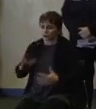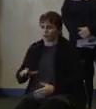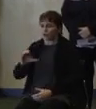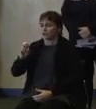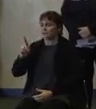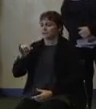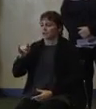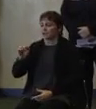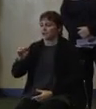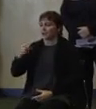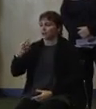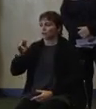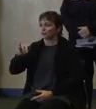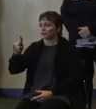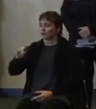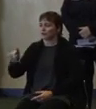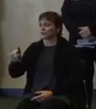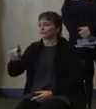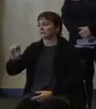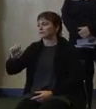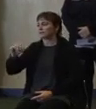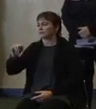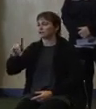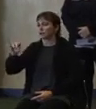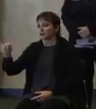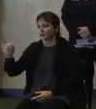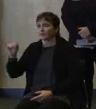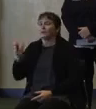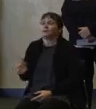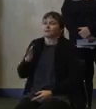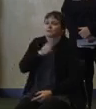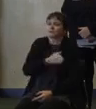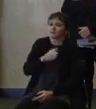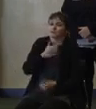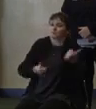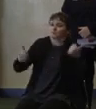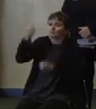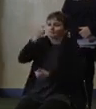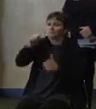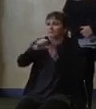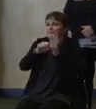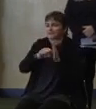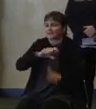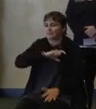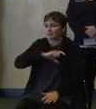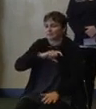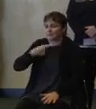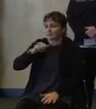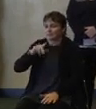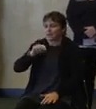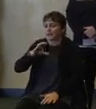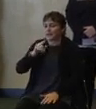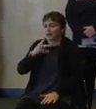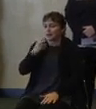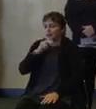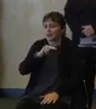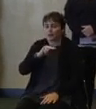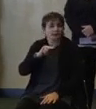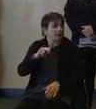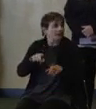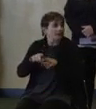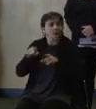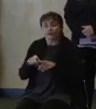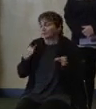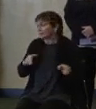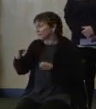Caccetti. To my left, Superintendent of State Police, Colonel Pat Callahan. To Diane's right, the President of Board of Public Utilities, Joe